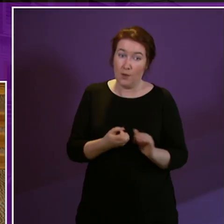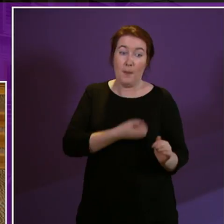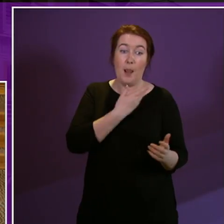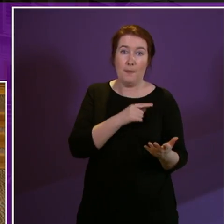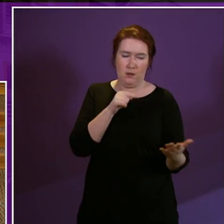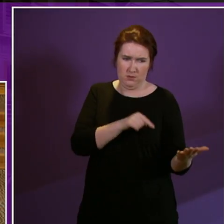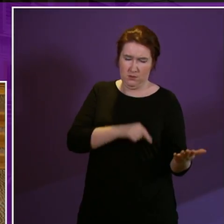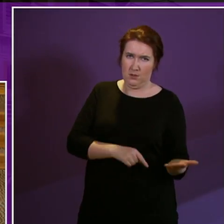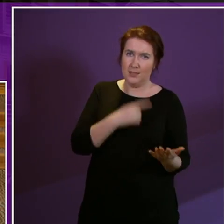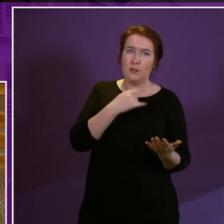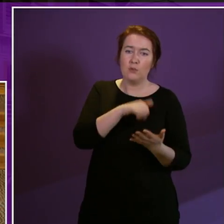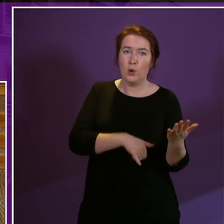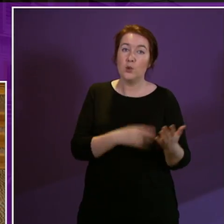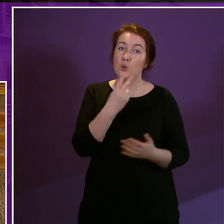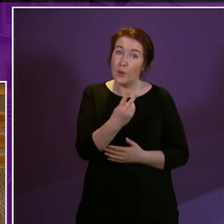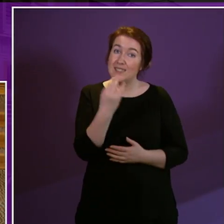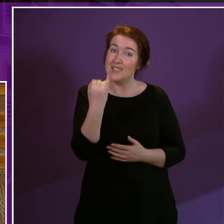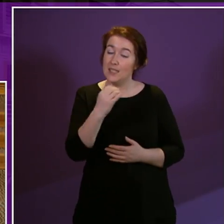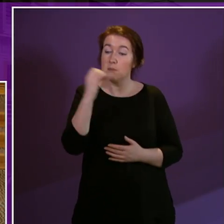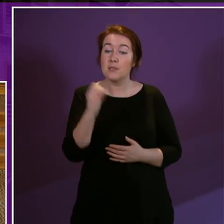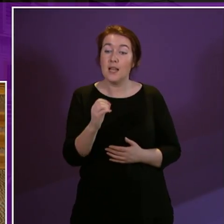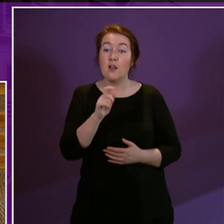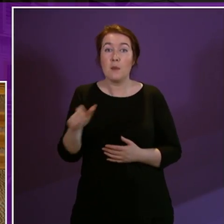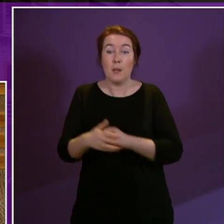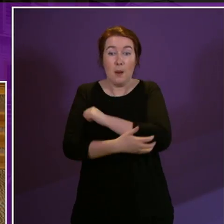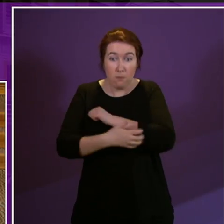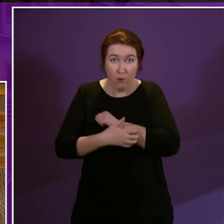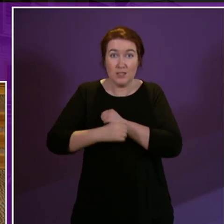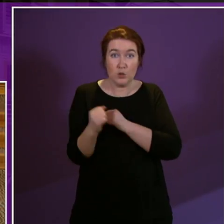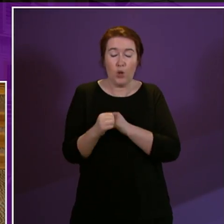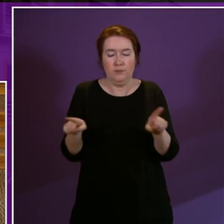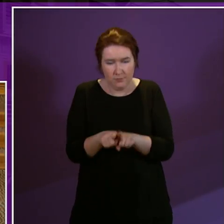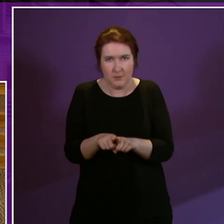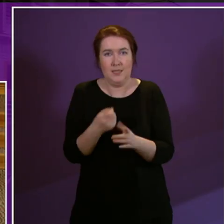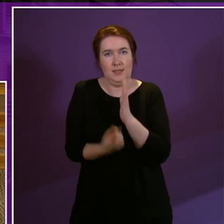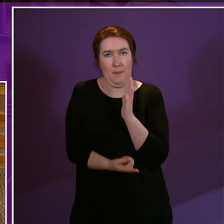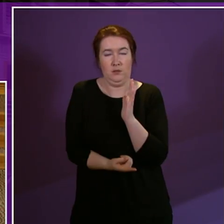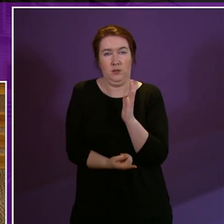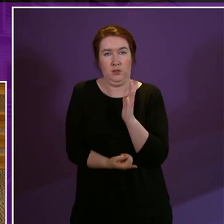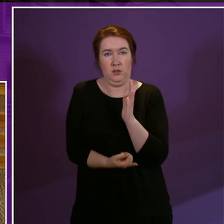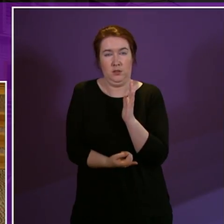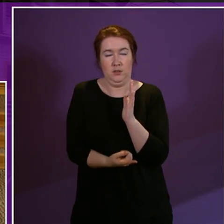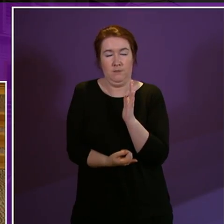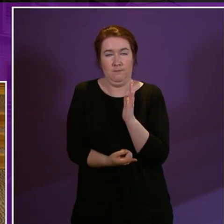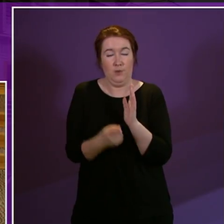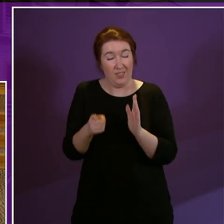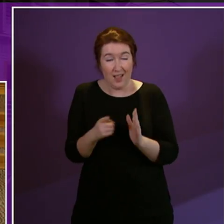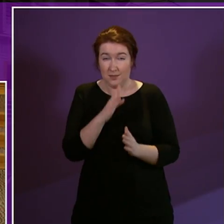colleagues from the Labour bench have pointed out that 26% of people in poverty in Scotland are disabled now that comes